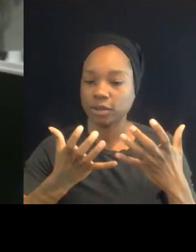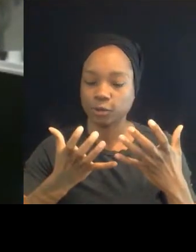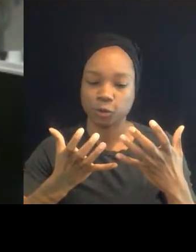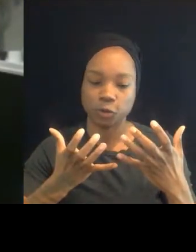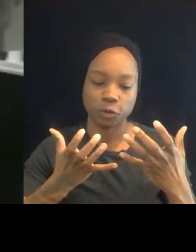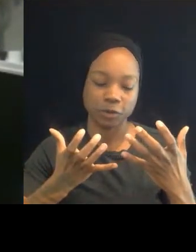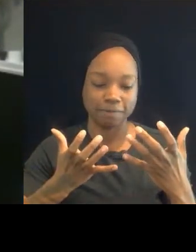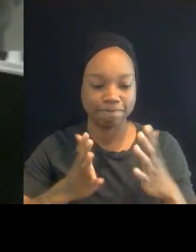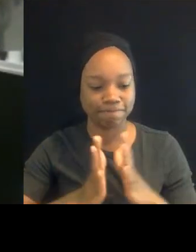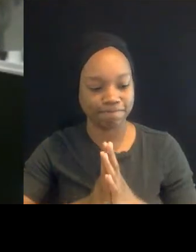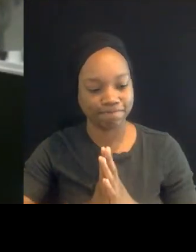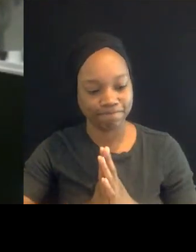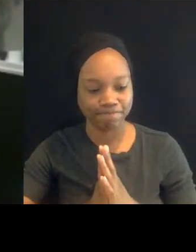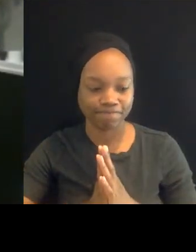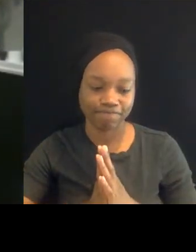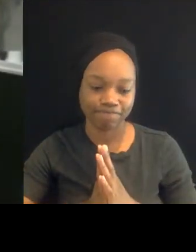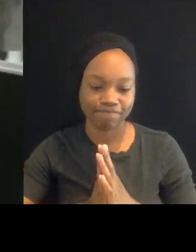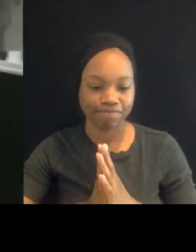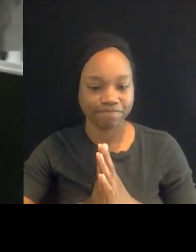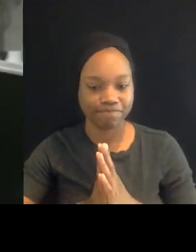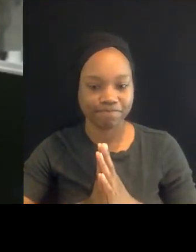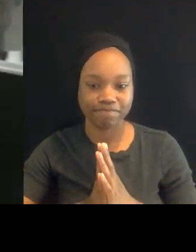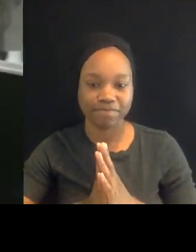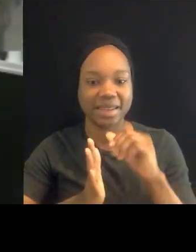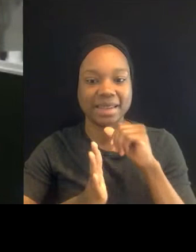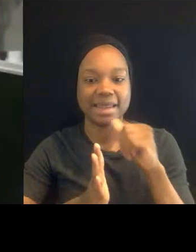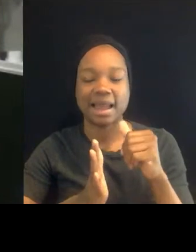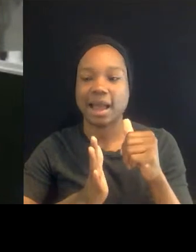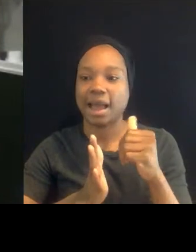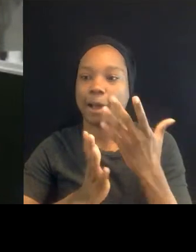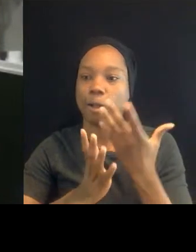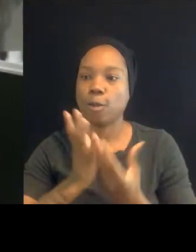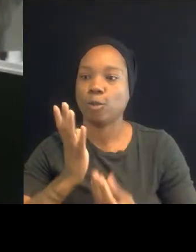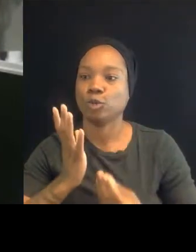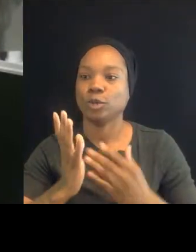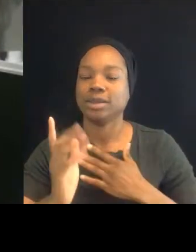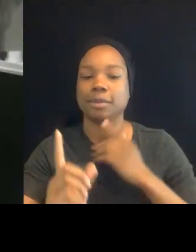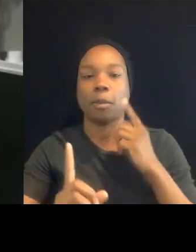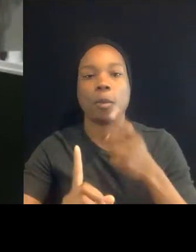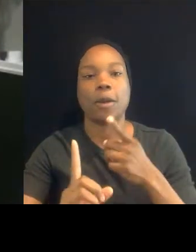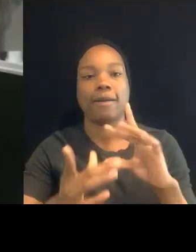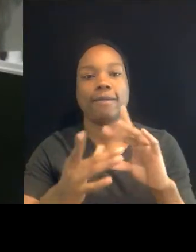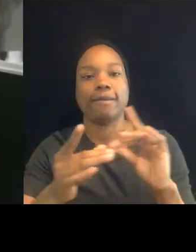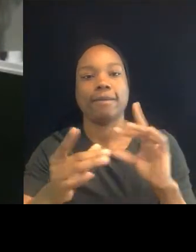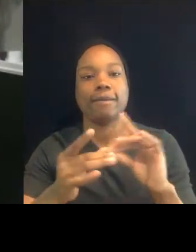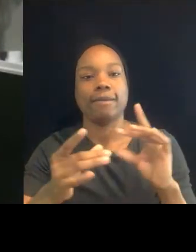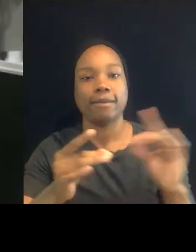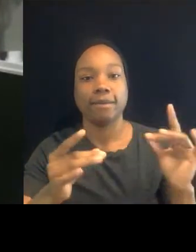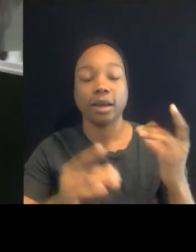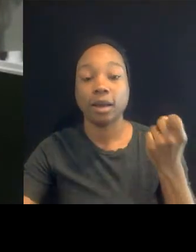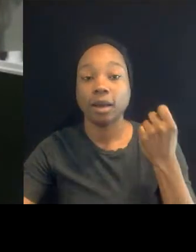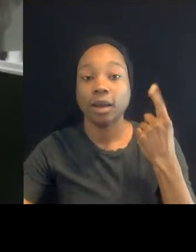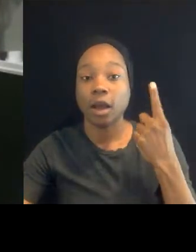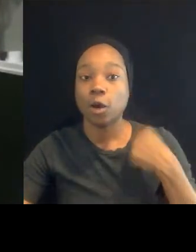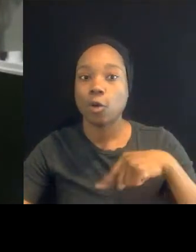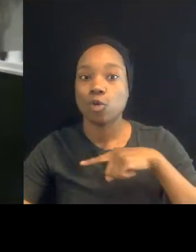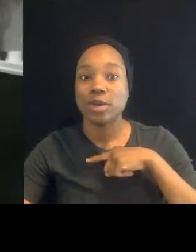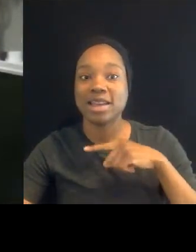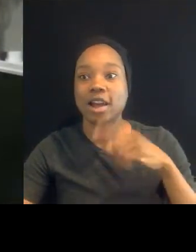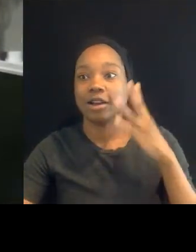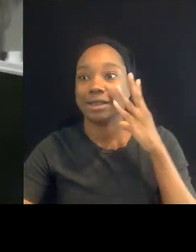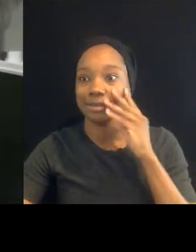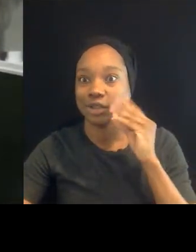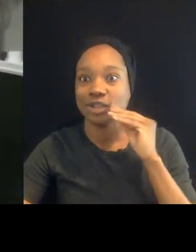to a, to the rhetoric of the idea that we're facing public lynchings with these,